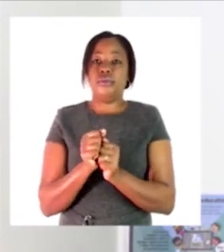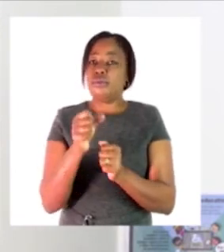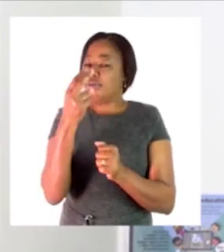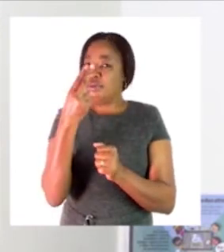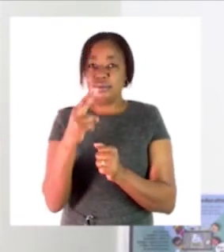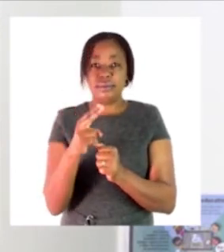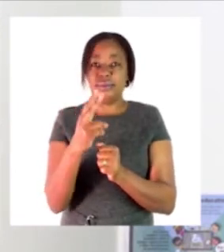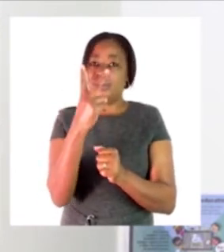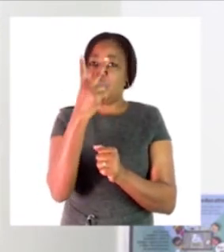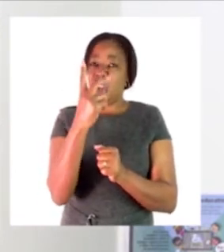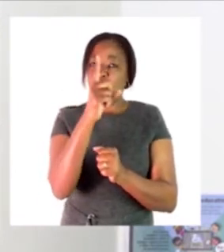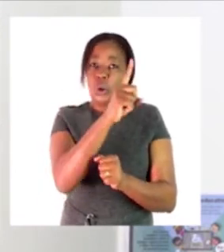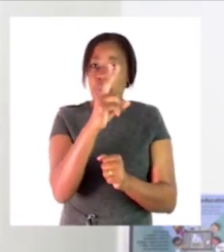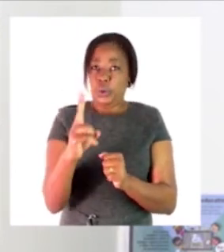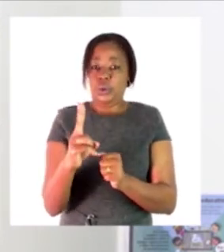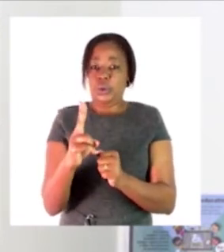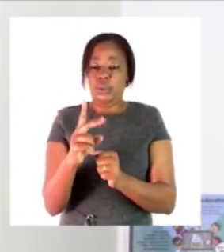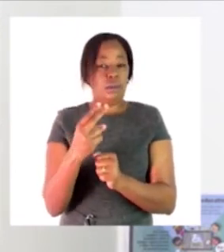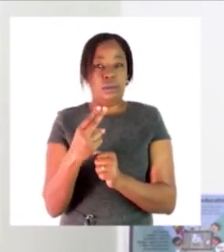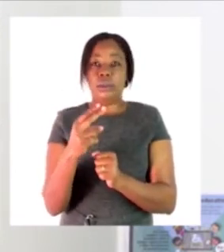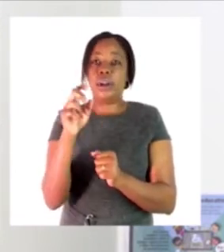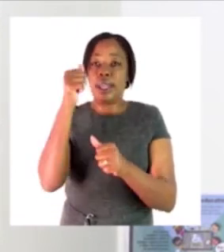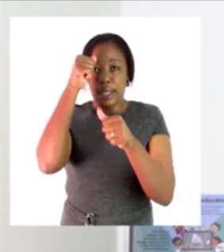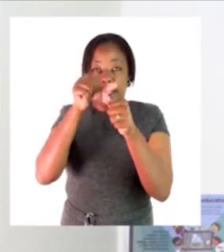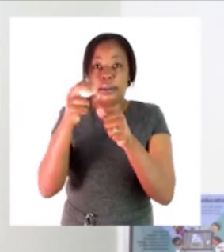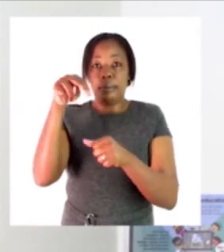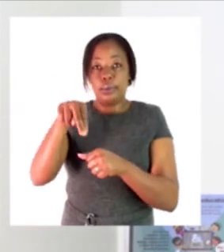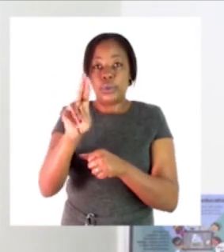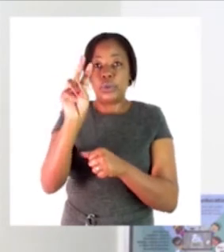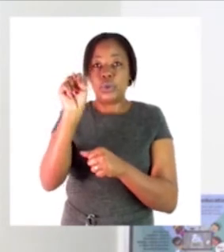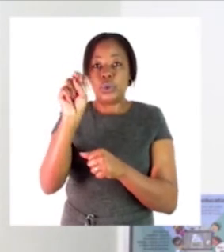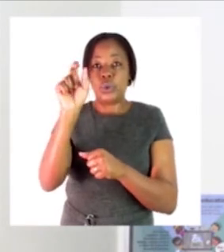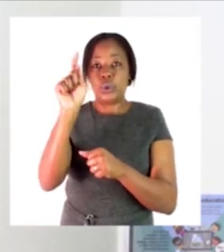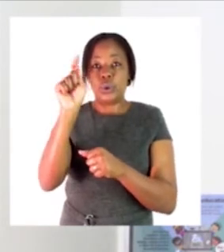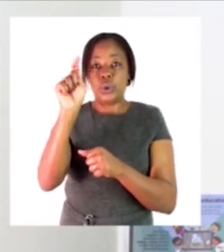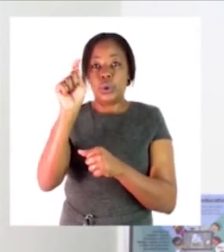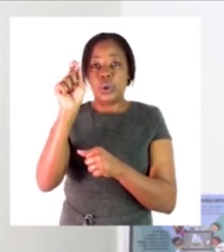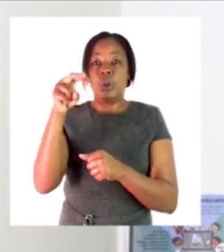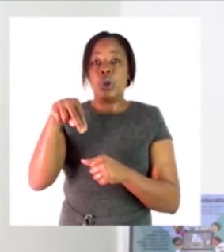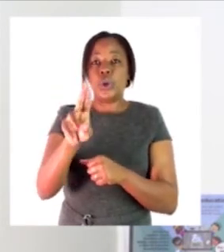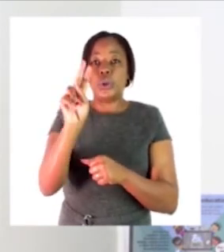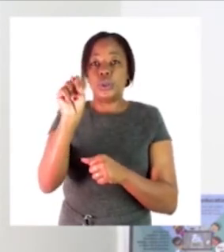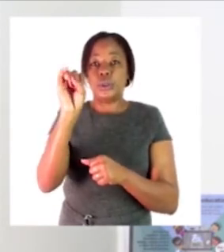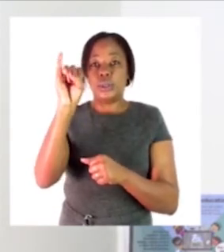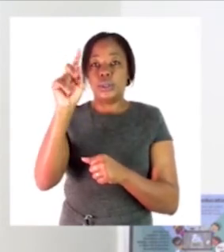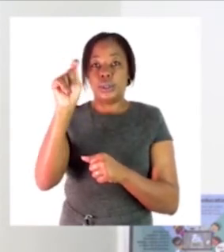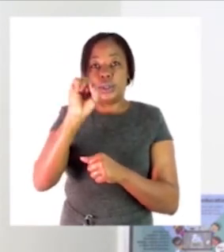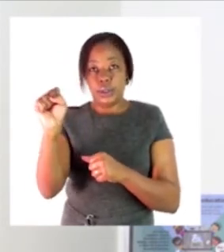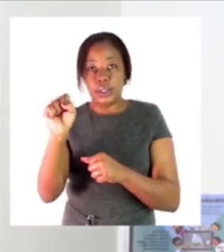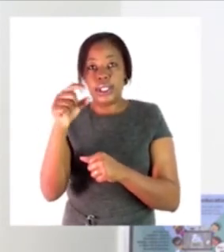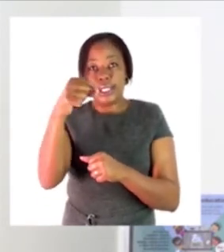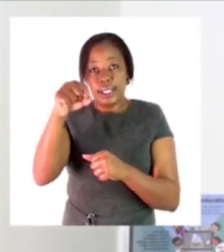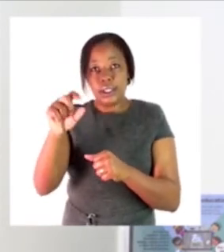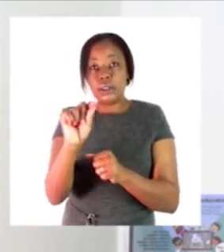you write the unit one is the one that comes here and where do i put my one it goes on drop